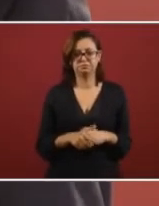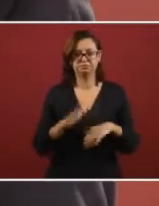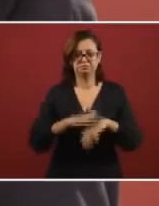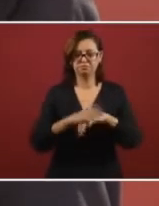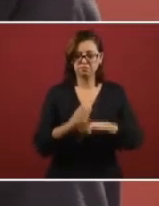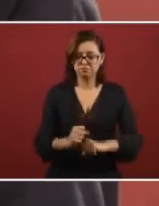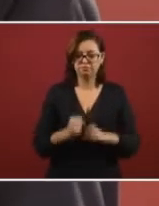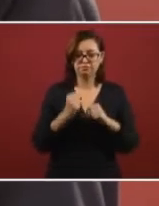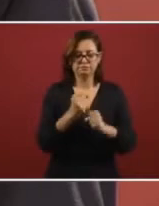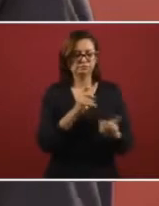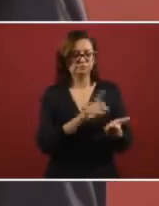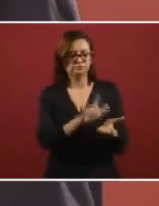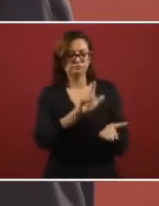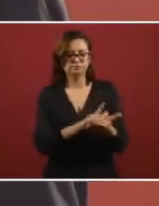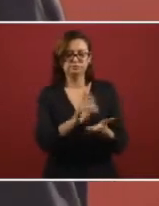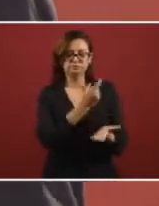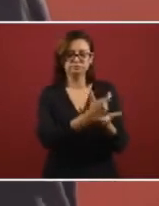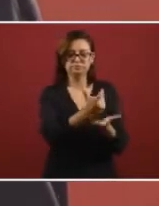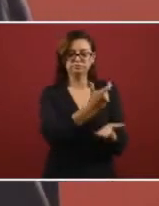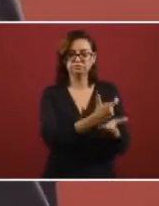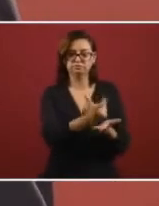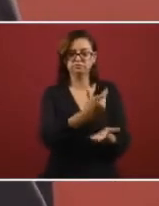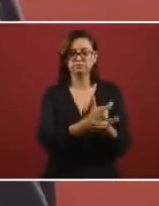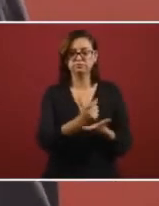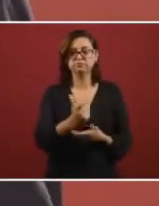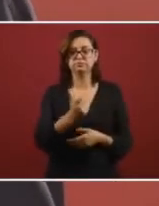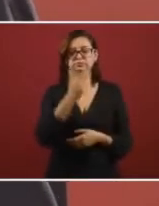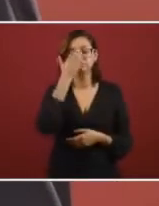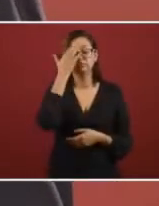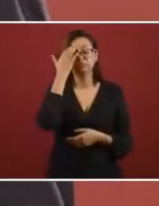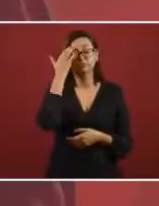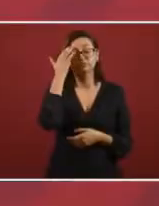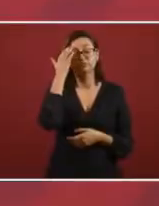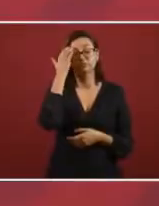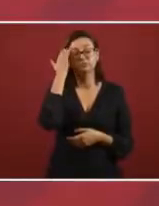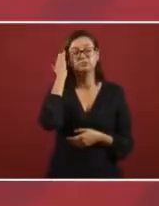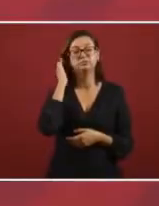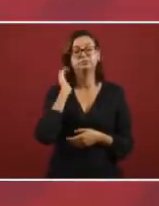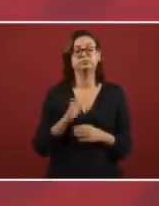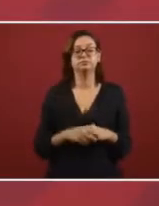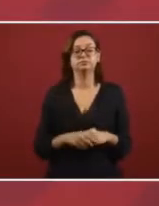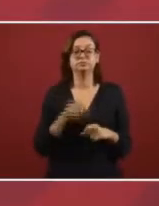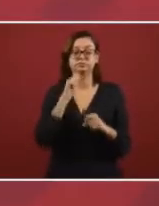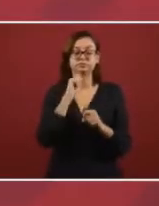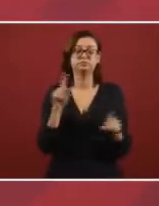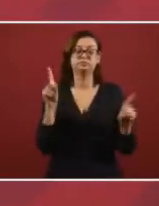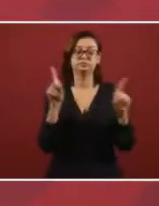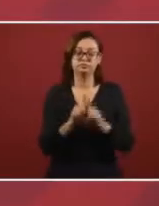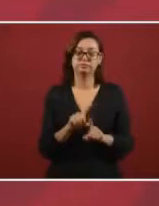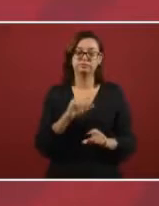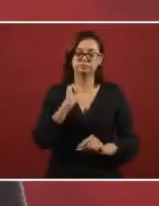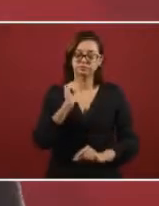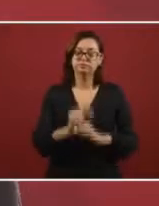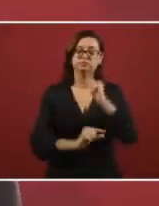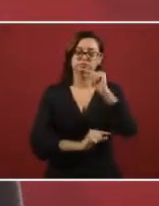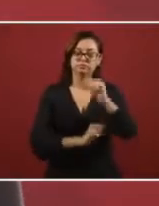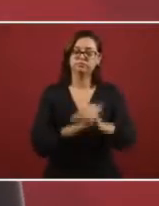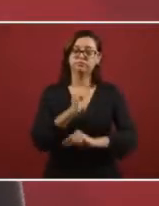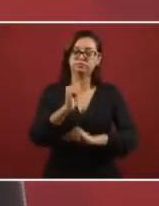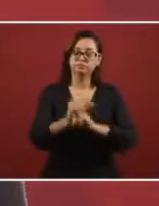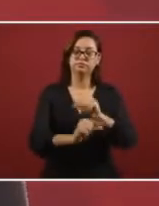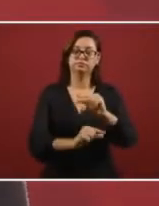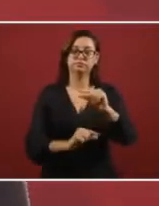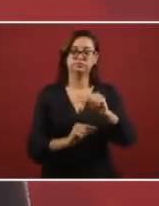it will continue to become strengthened this salary but also to make it do it in a gradual